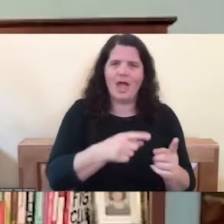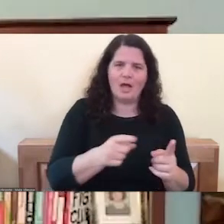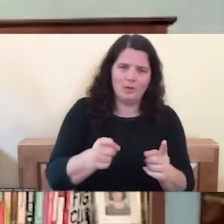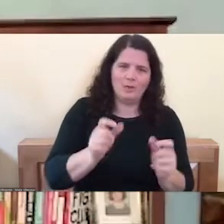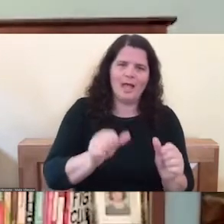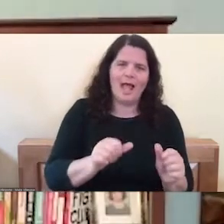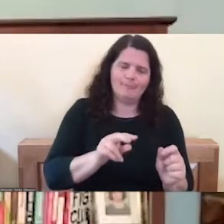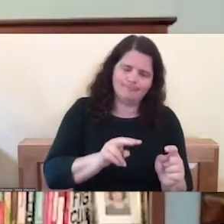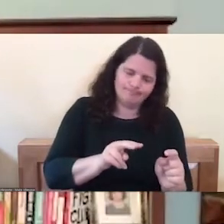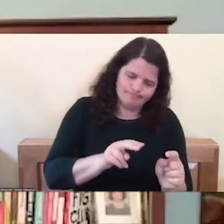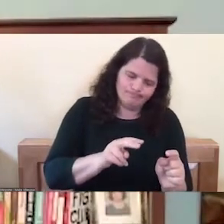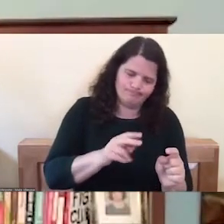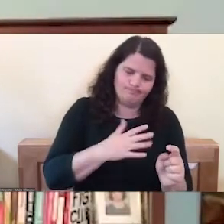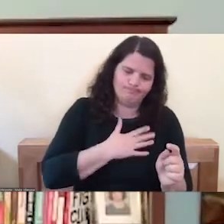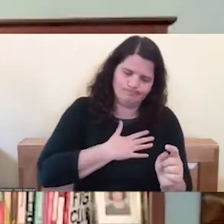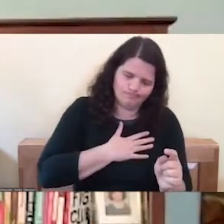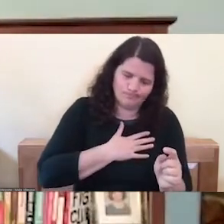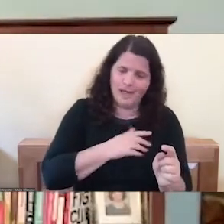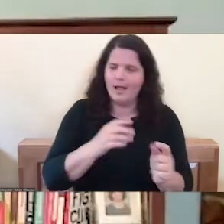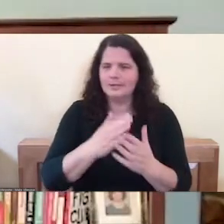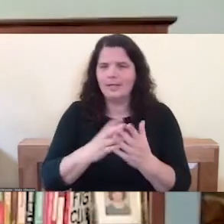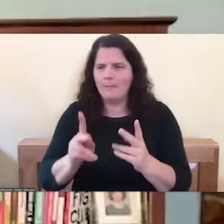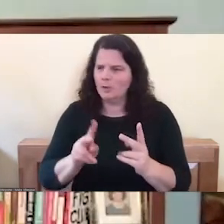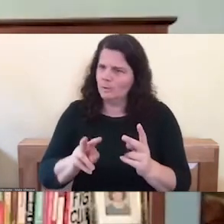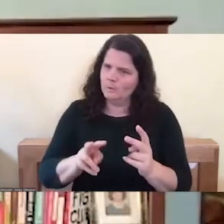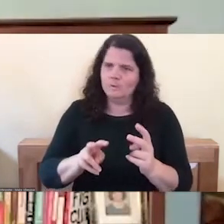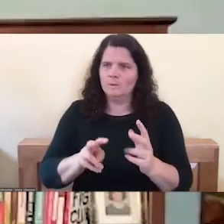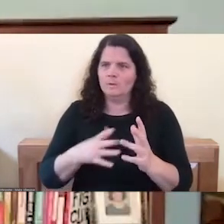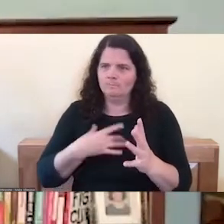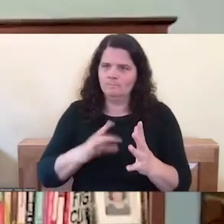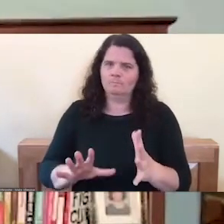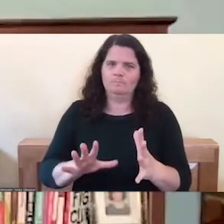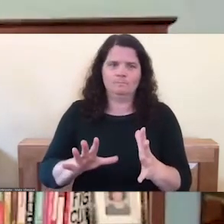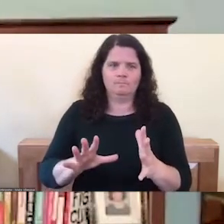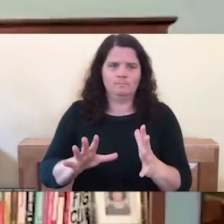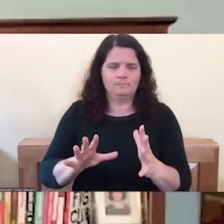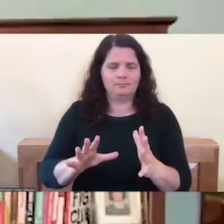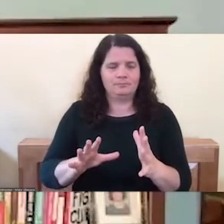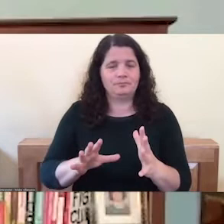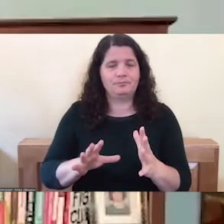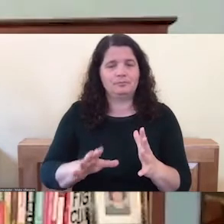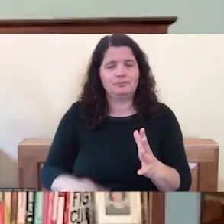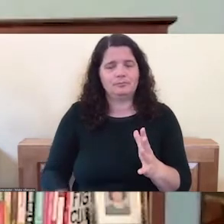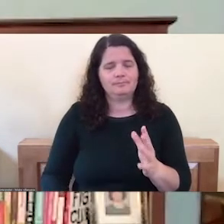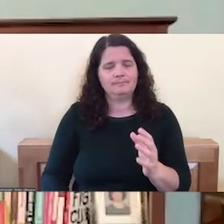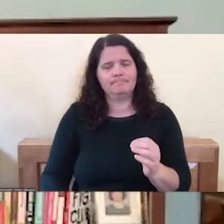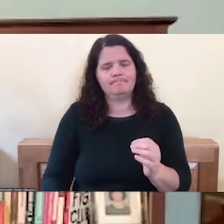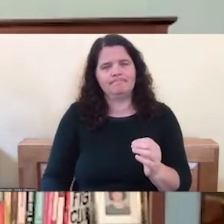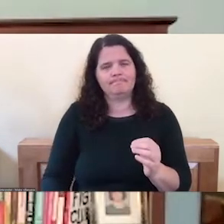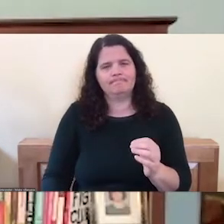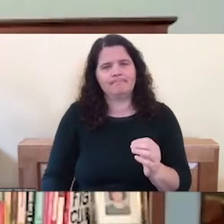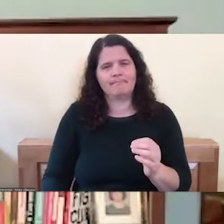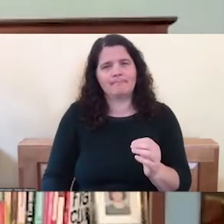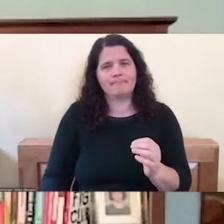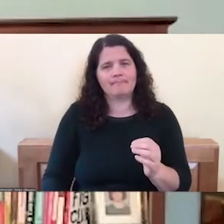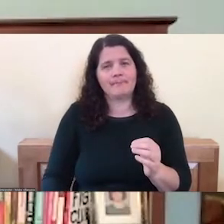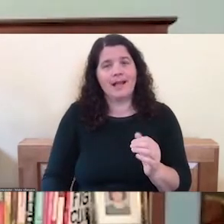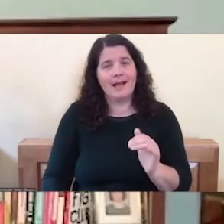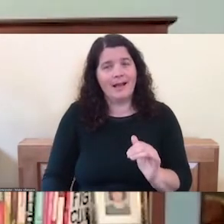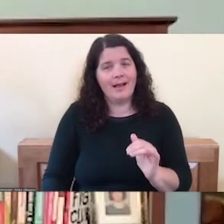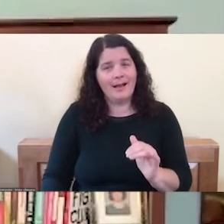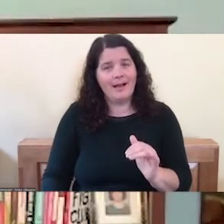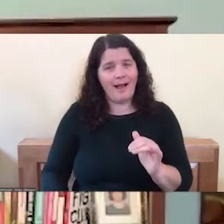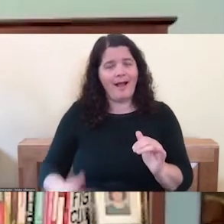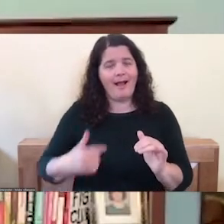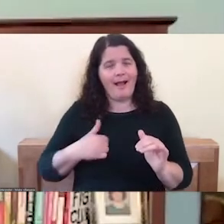to embrace. Uh, and that's, but that's really, uh, what I came to learn, what I